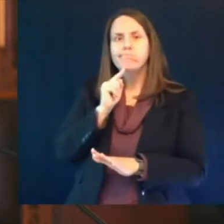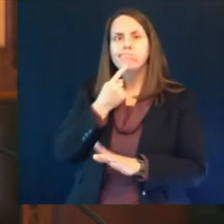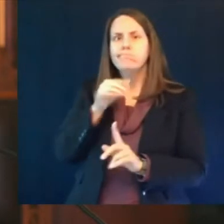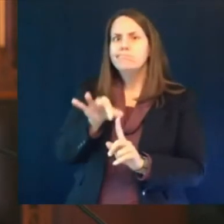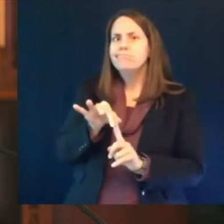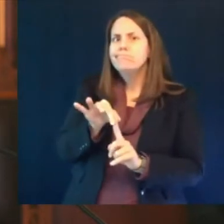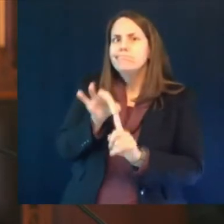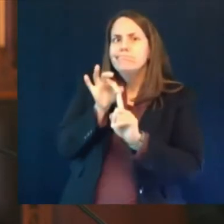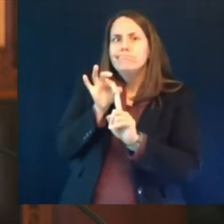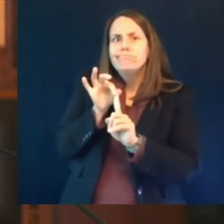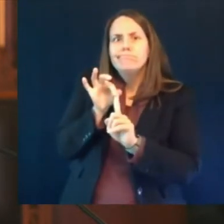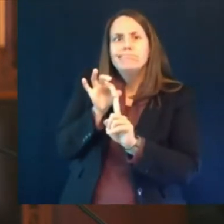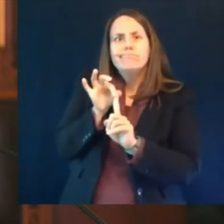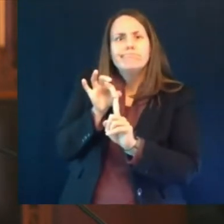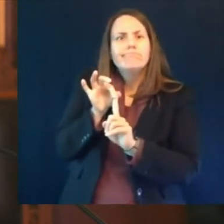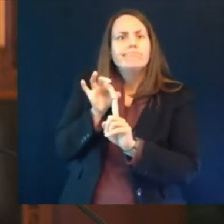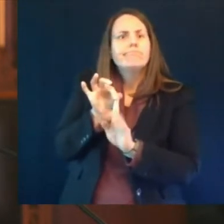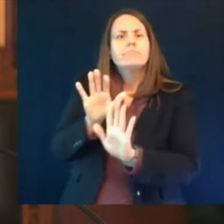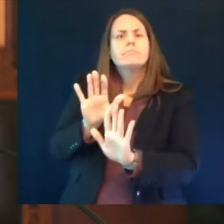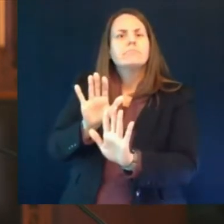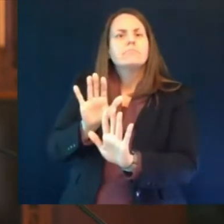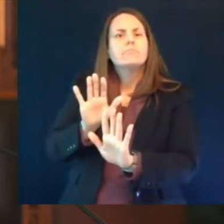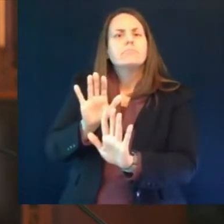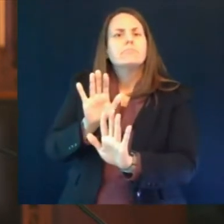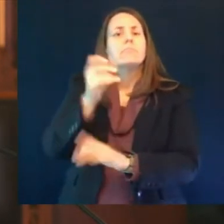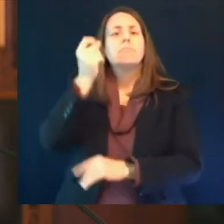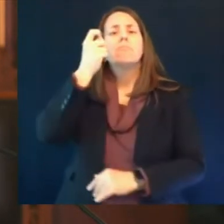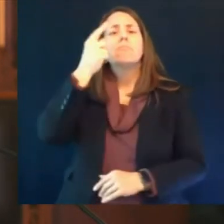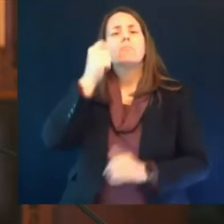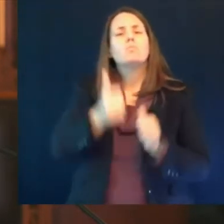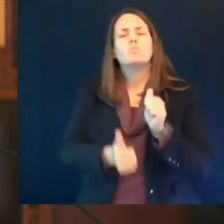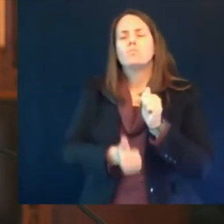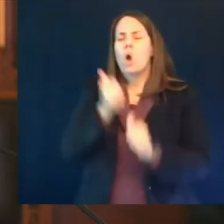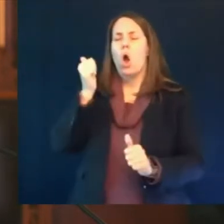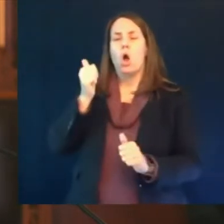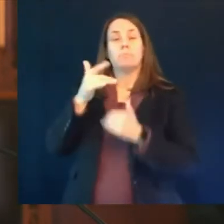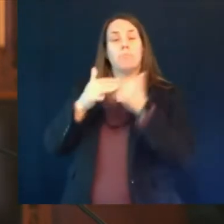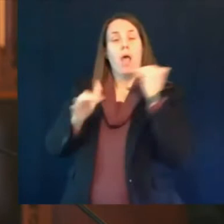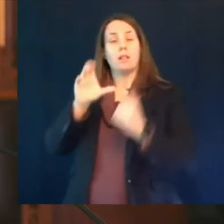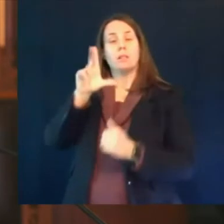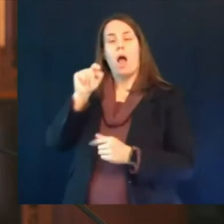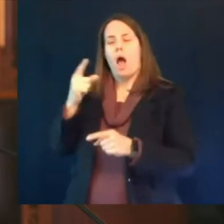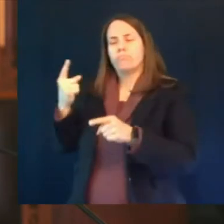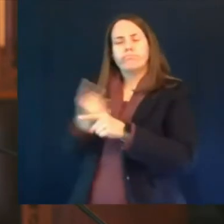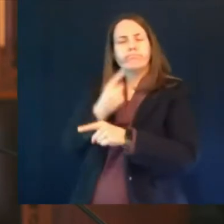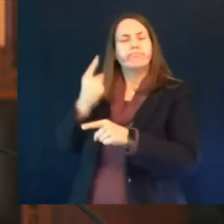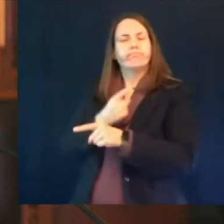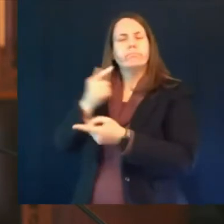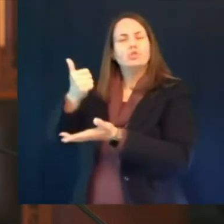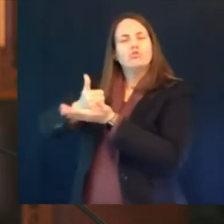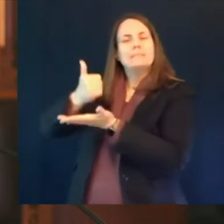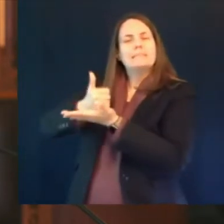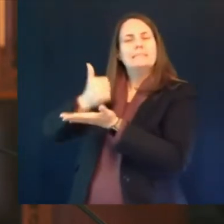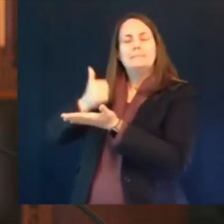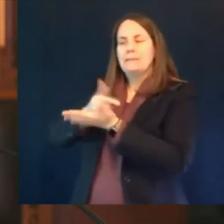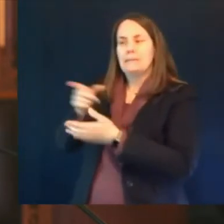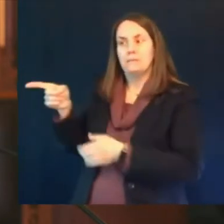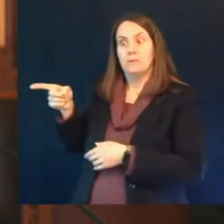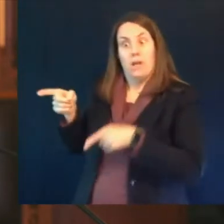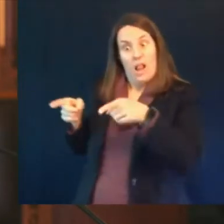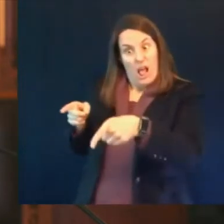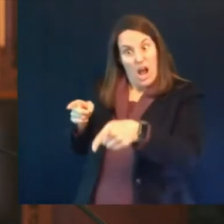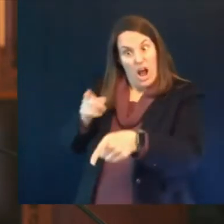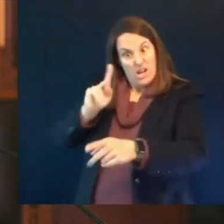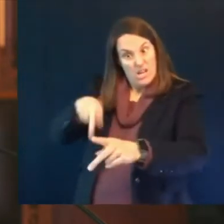clots and so this is a way to alert healthcare practitioners about this unique situation so dr